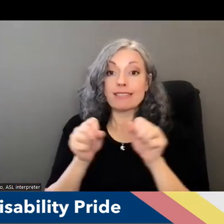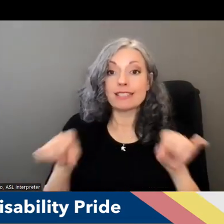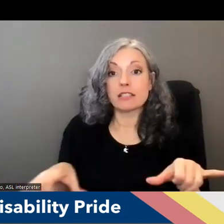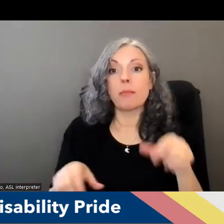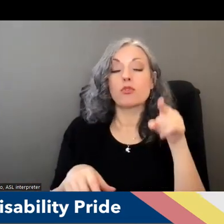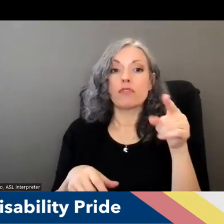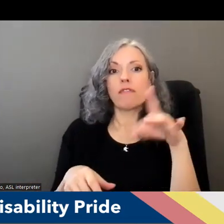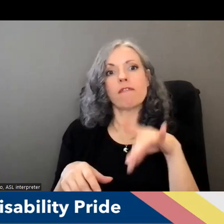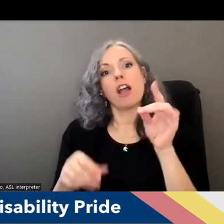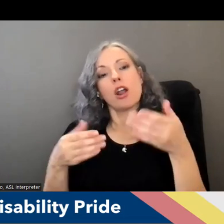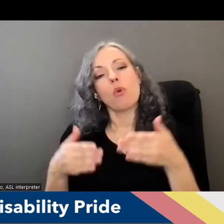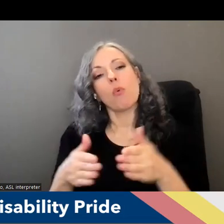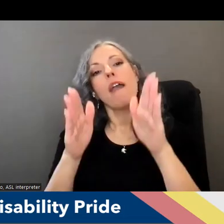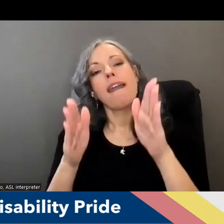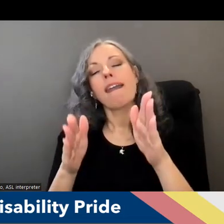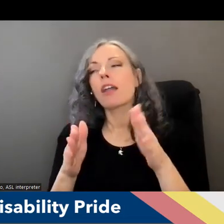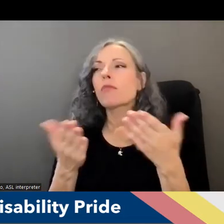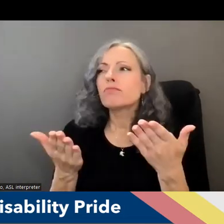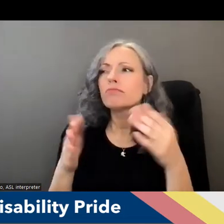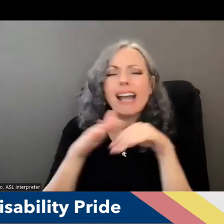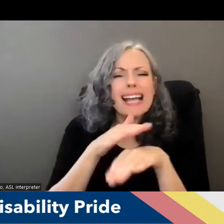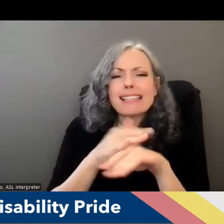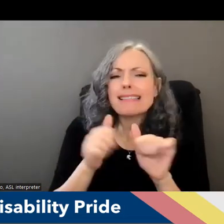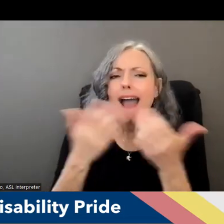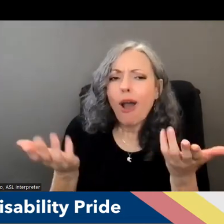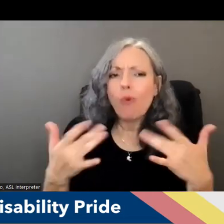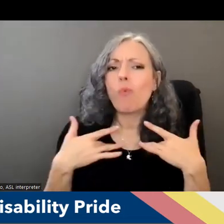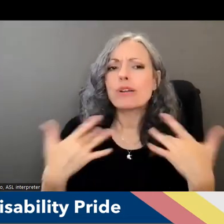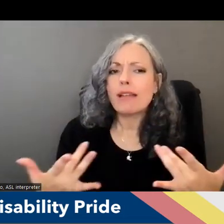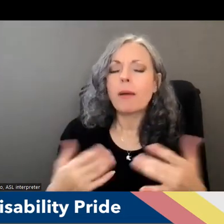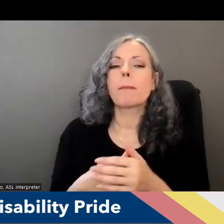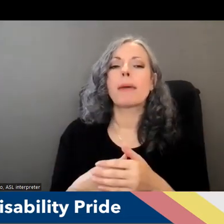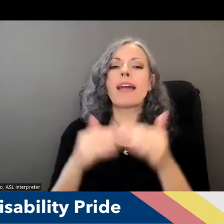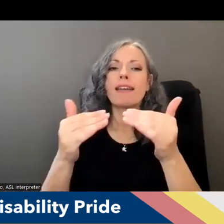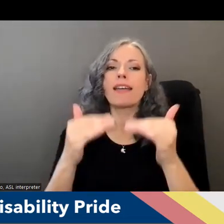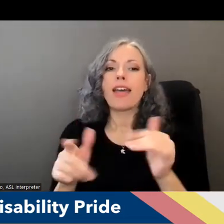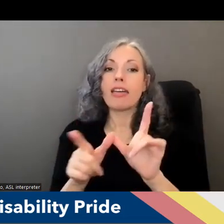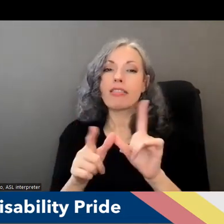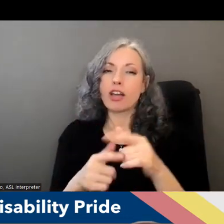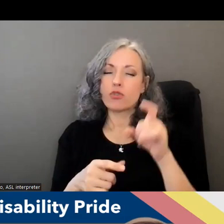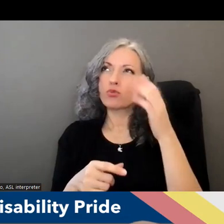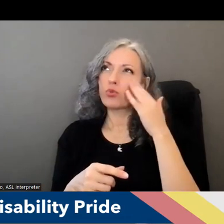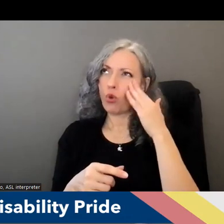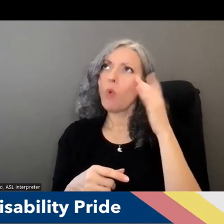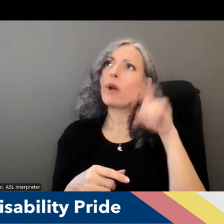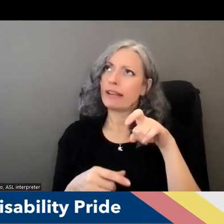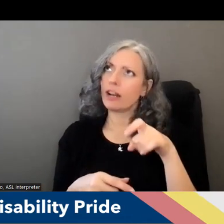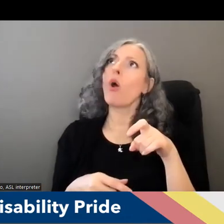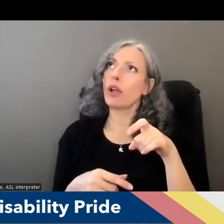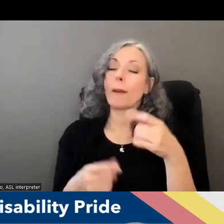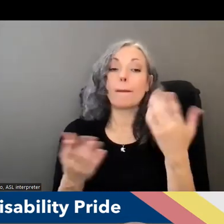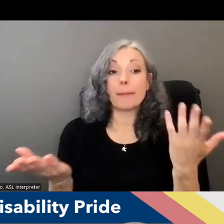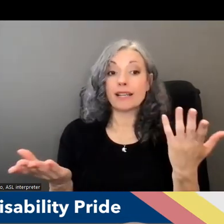what's available to you and how do you access it and then once you identify what you need what if you can't afford it